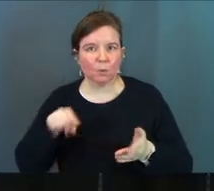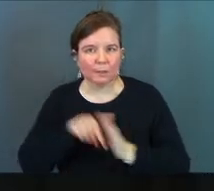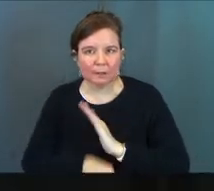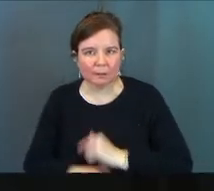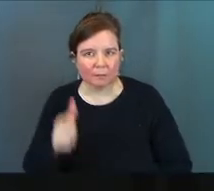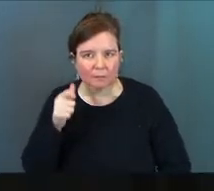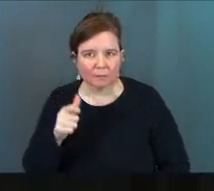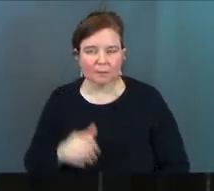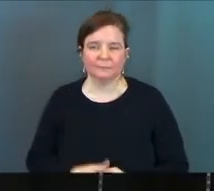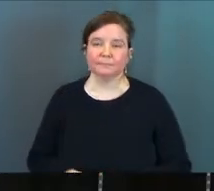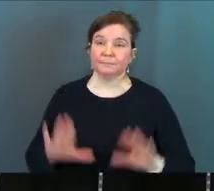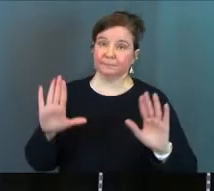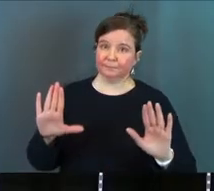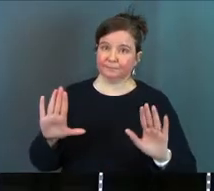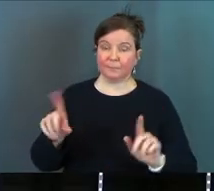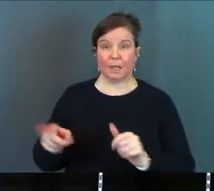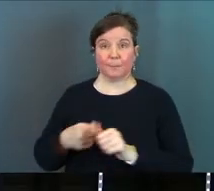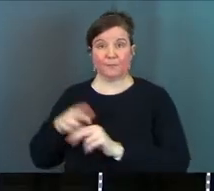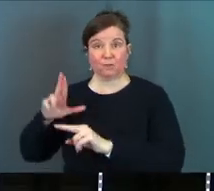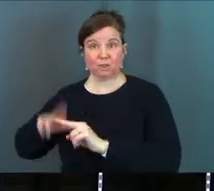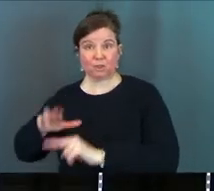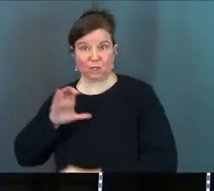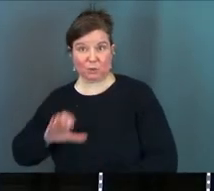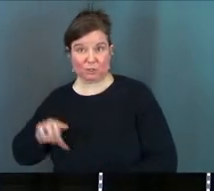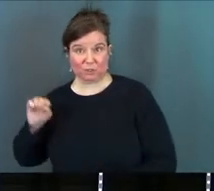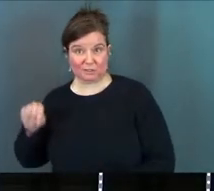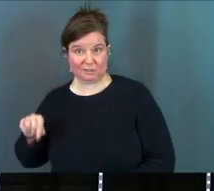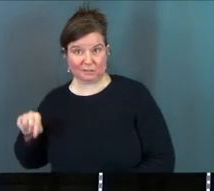here's the deal first chair Christians